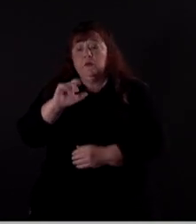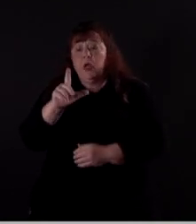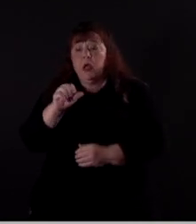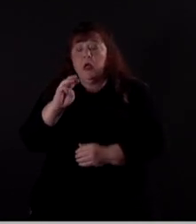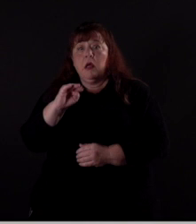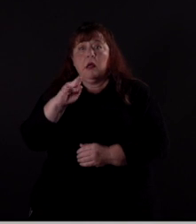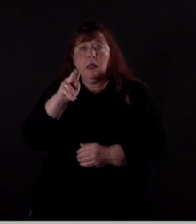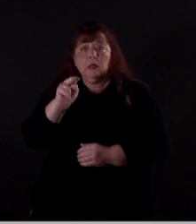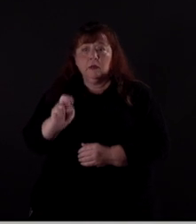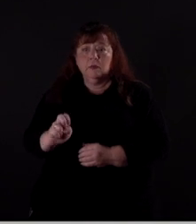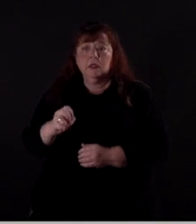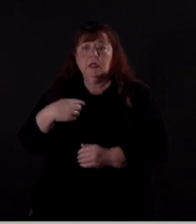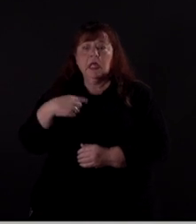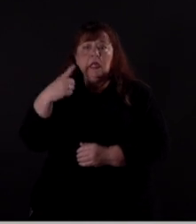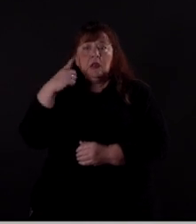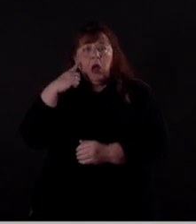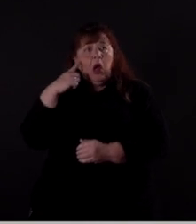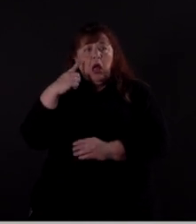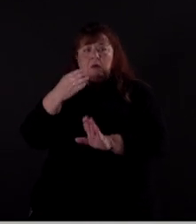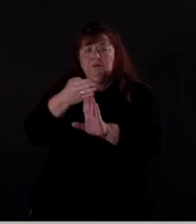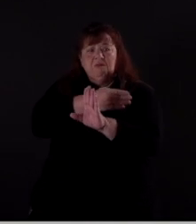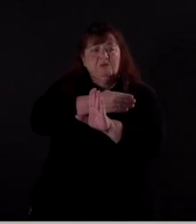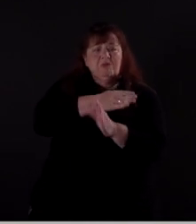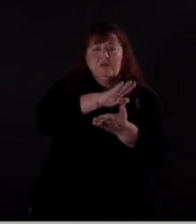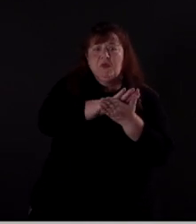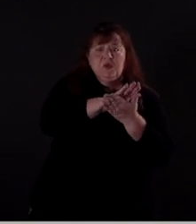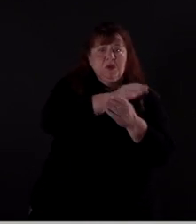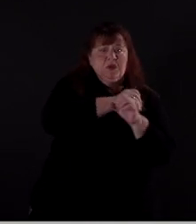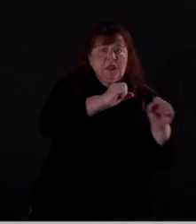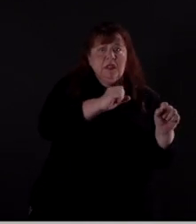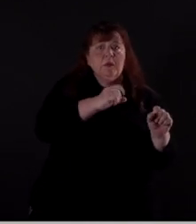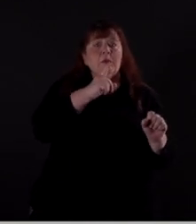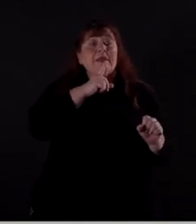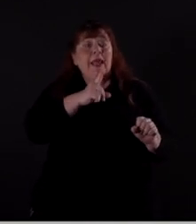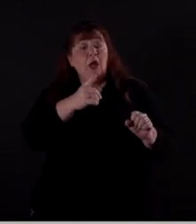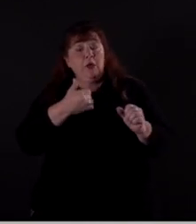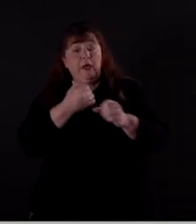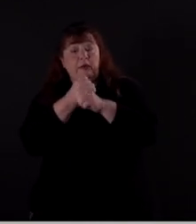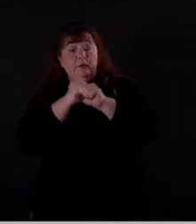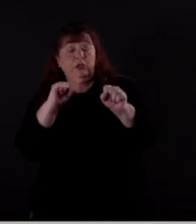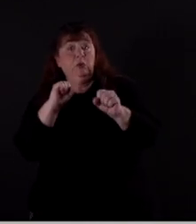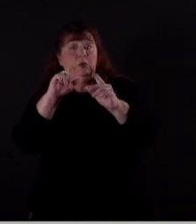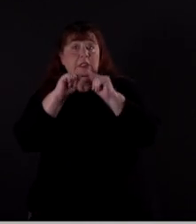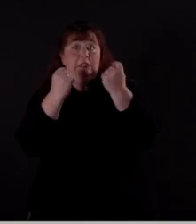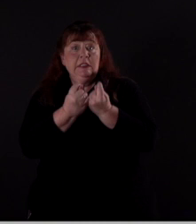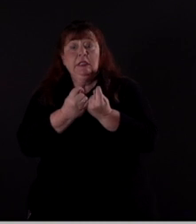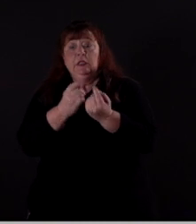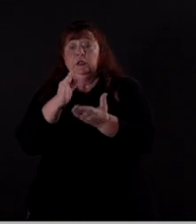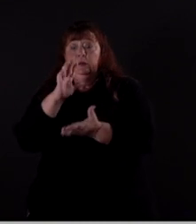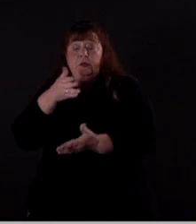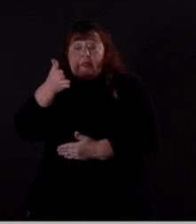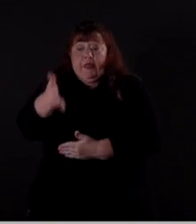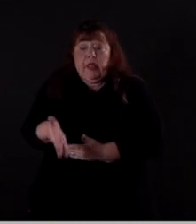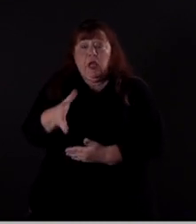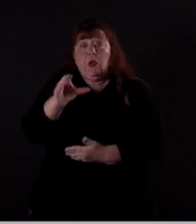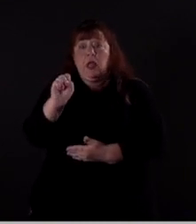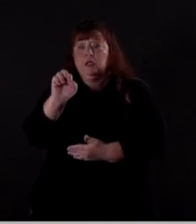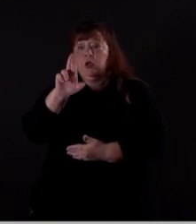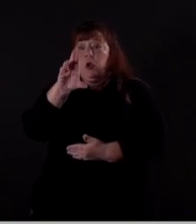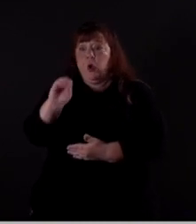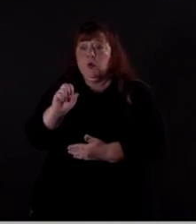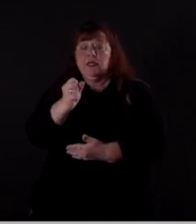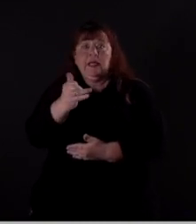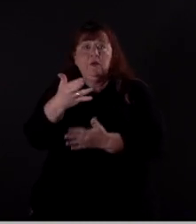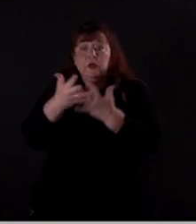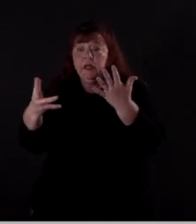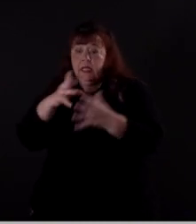thinking about, they always thought about safety and security, but actually having security teams and schools housed with SROs and all the